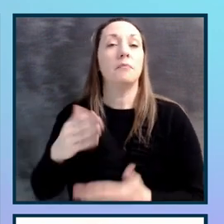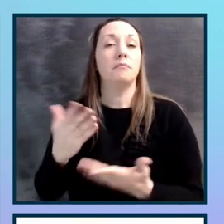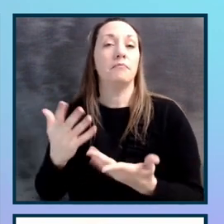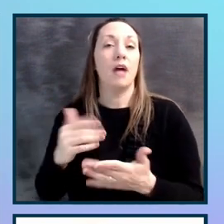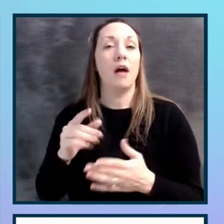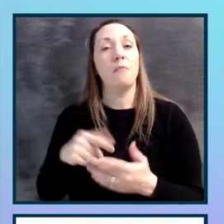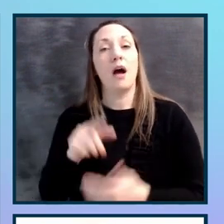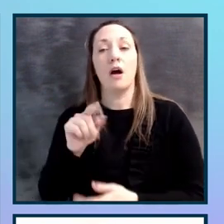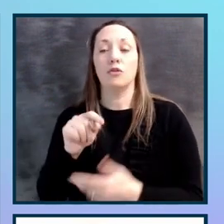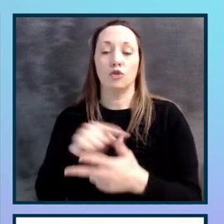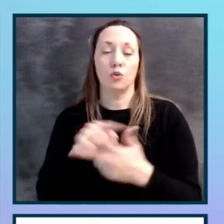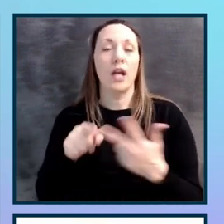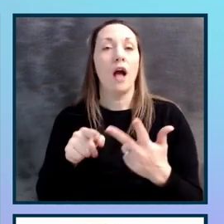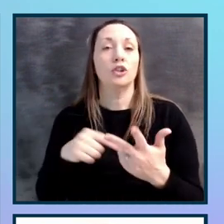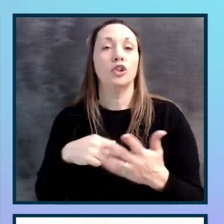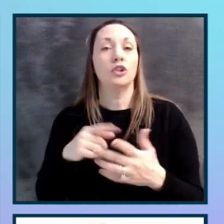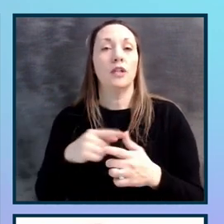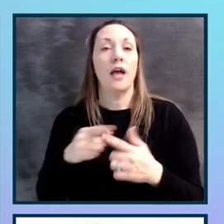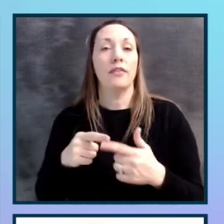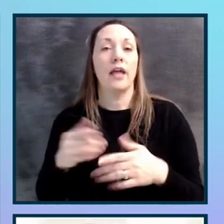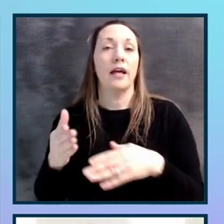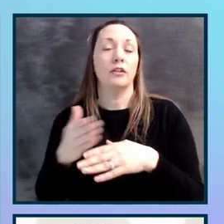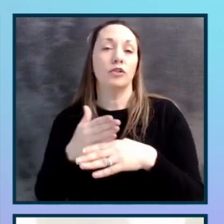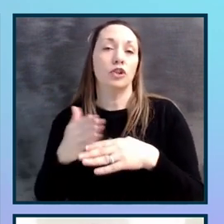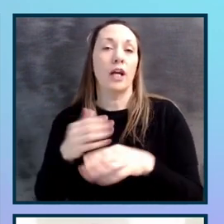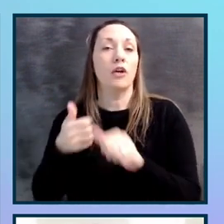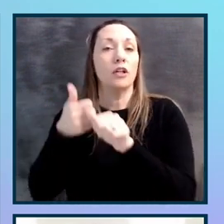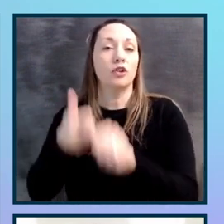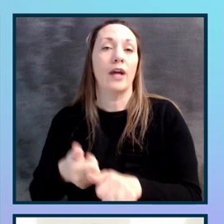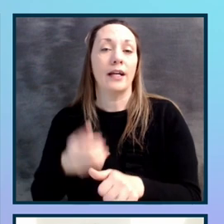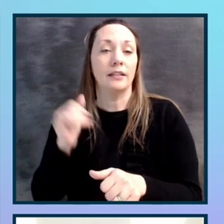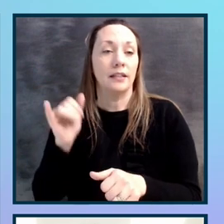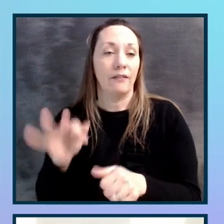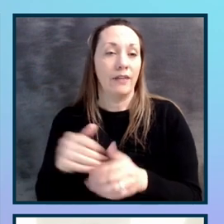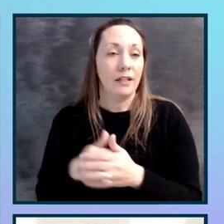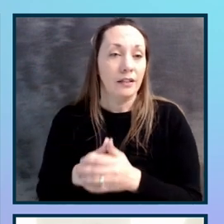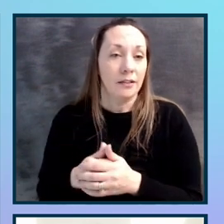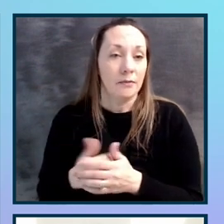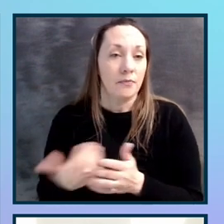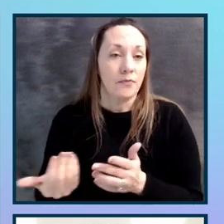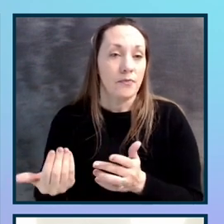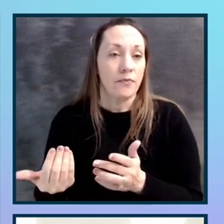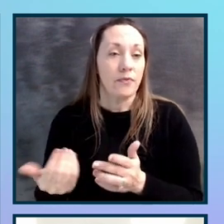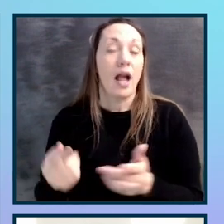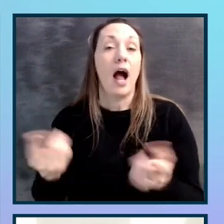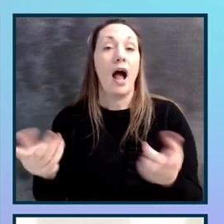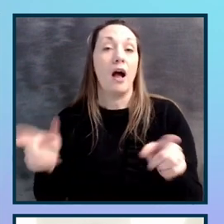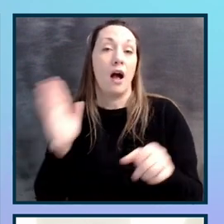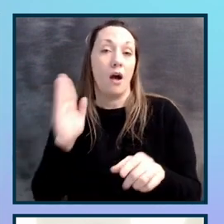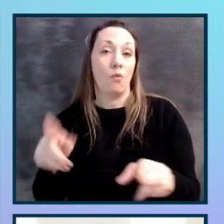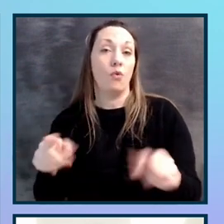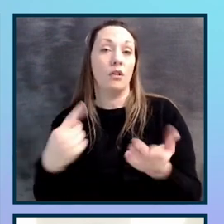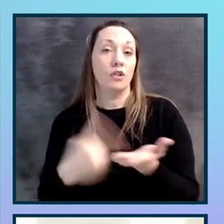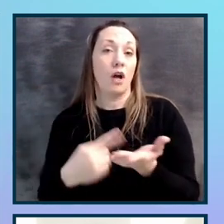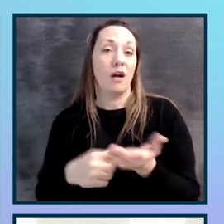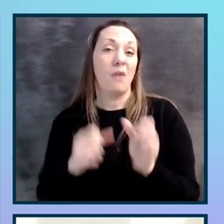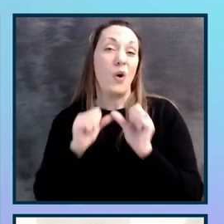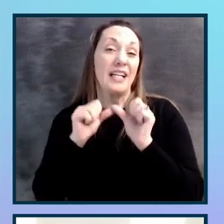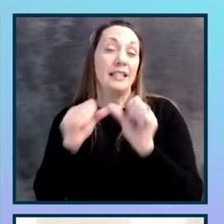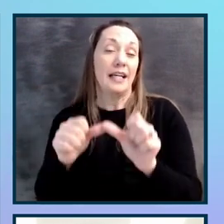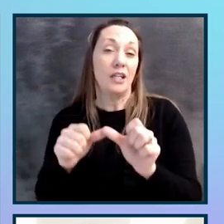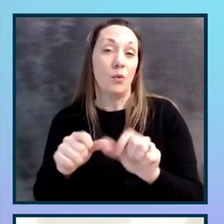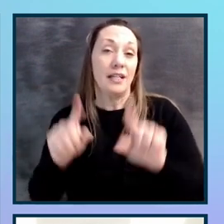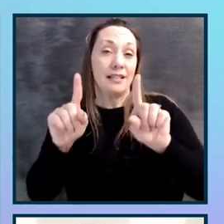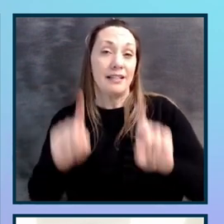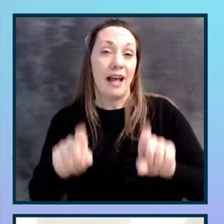and tracking the remediation efforts against your audits. I'll then talk about continuous testing and how we're